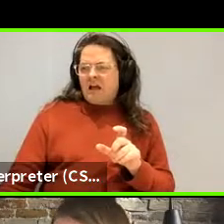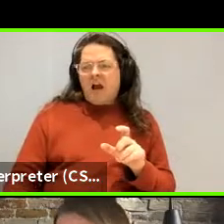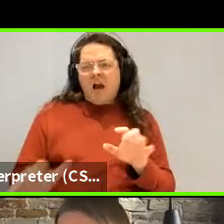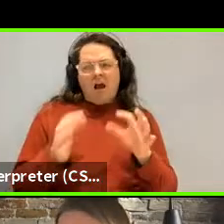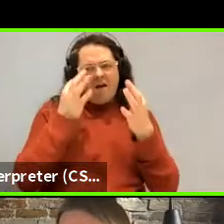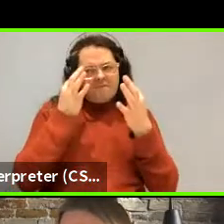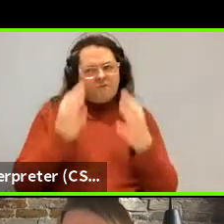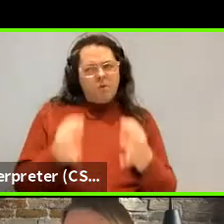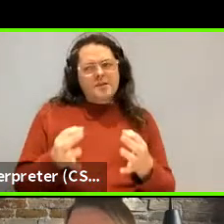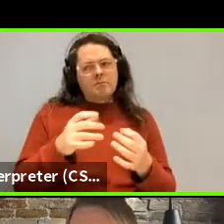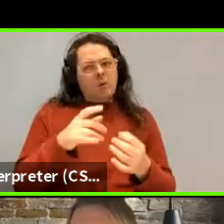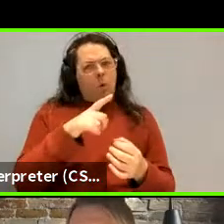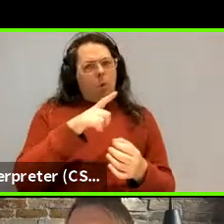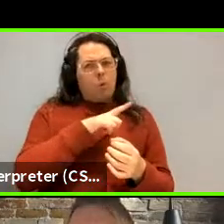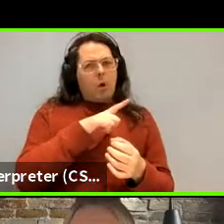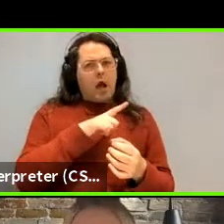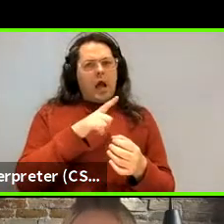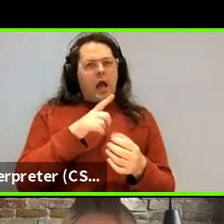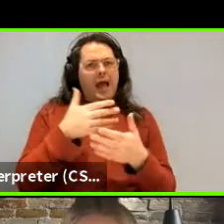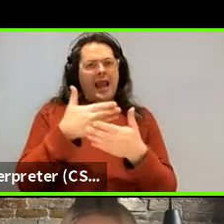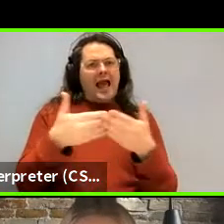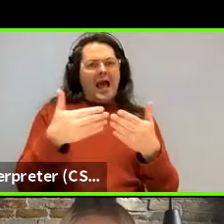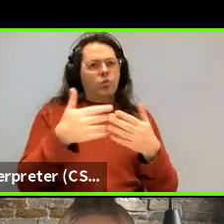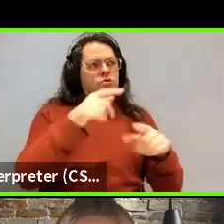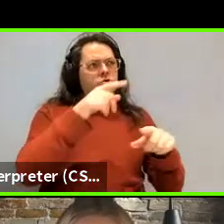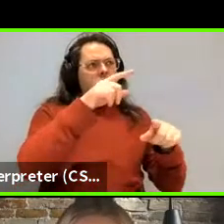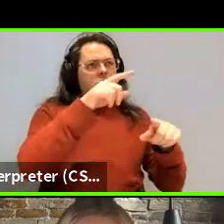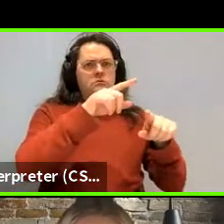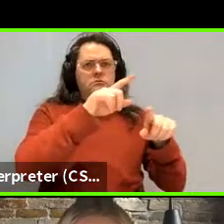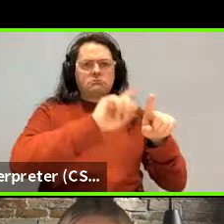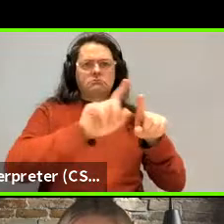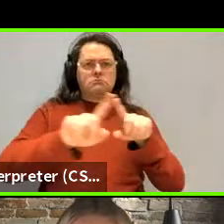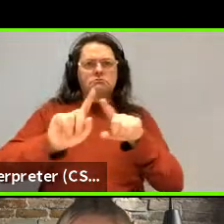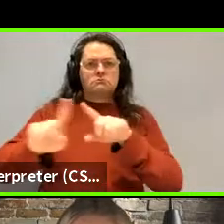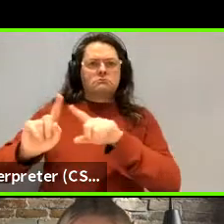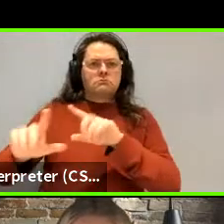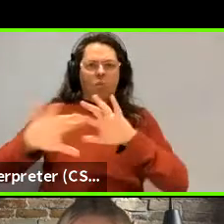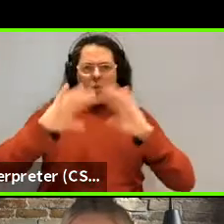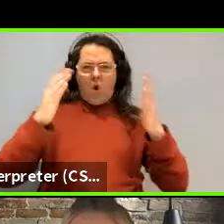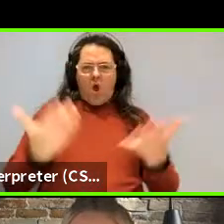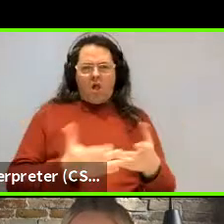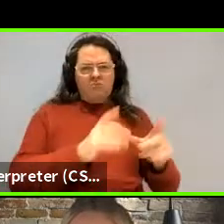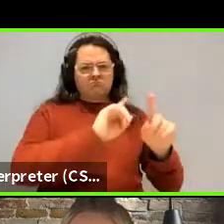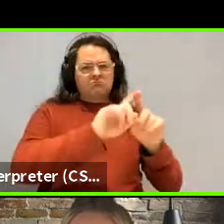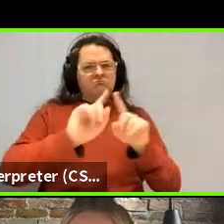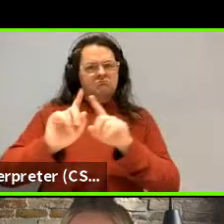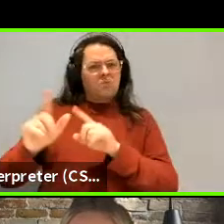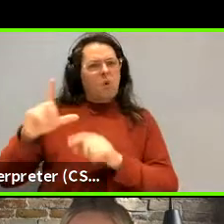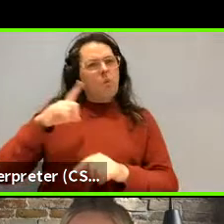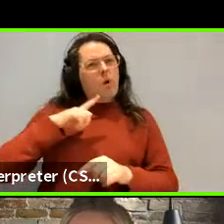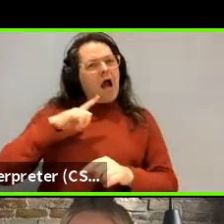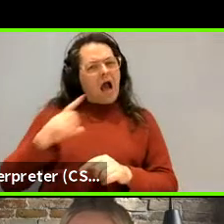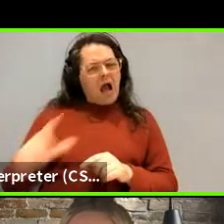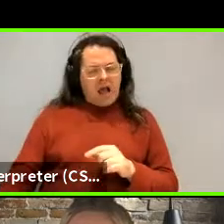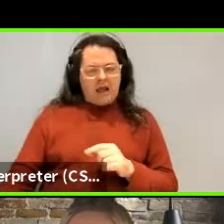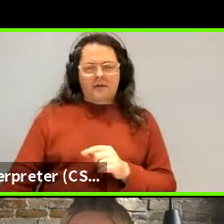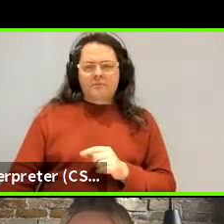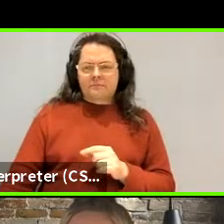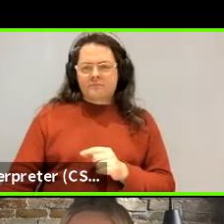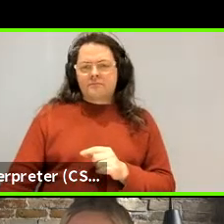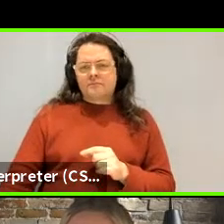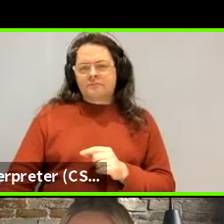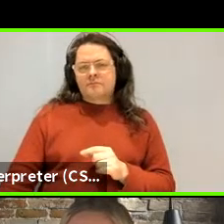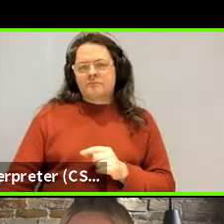why languages vary across the world's languages. And so we were taking people's, other people's principles, uh, and their